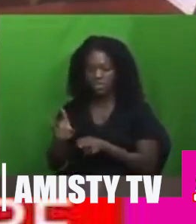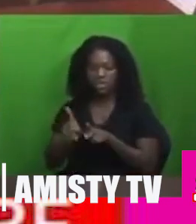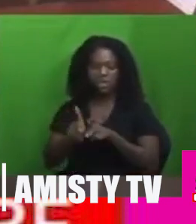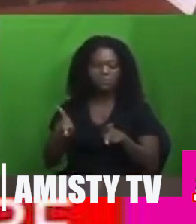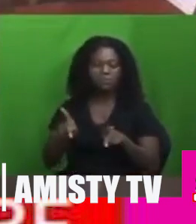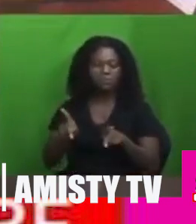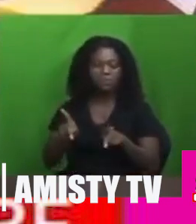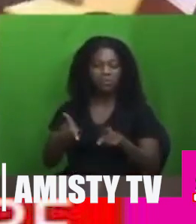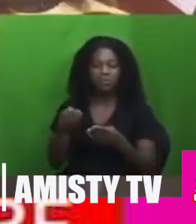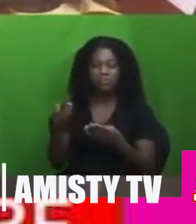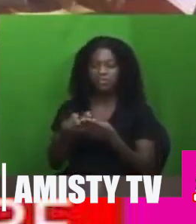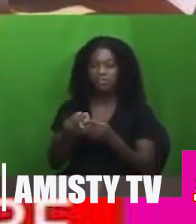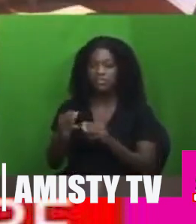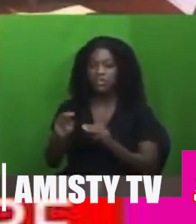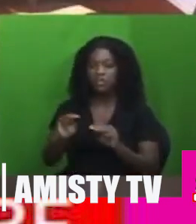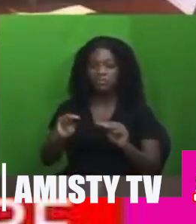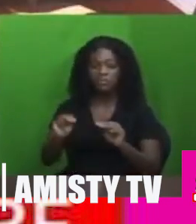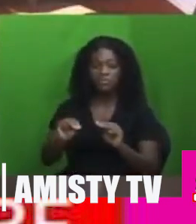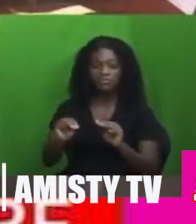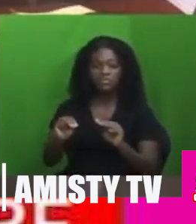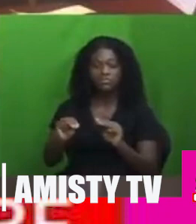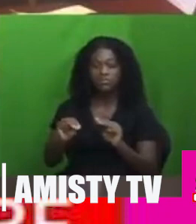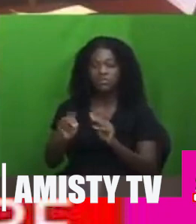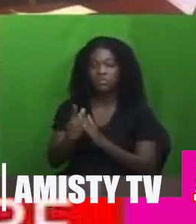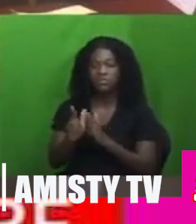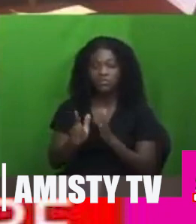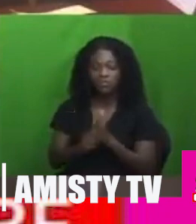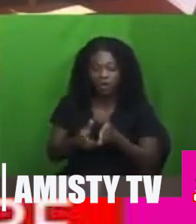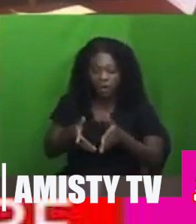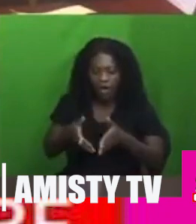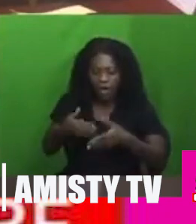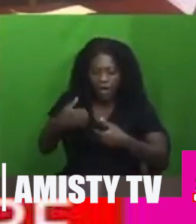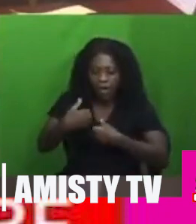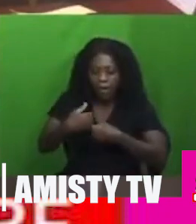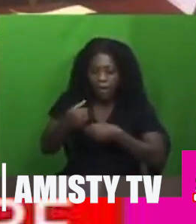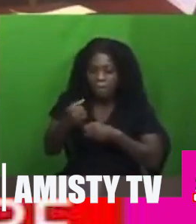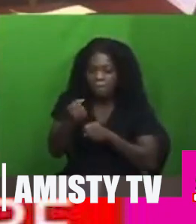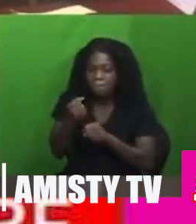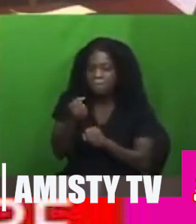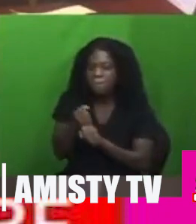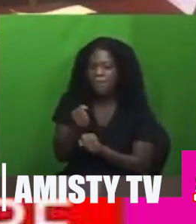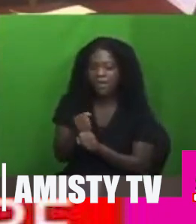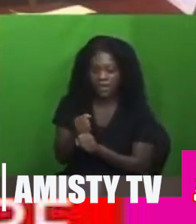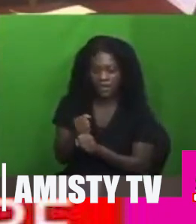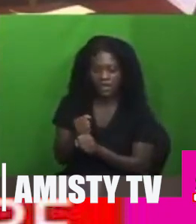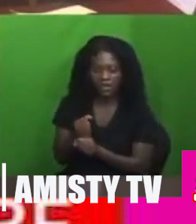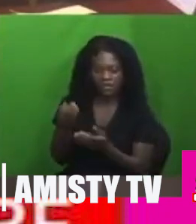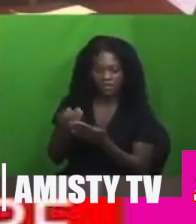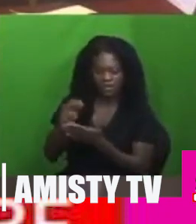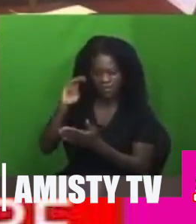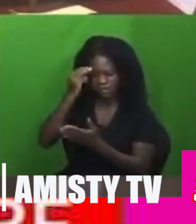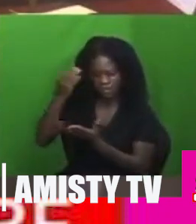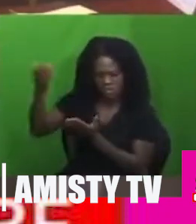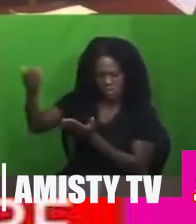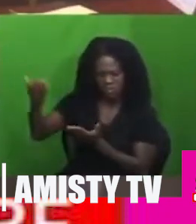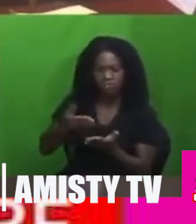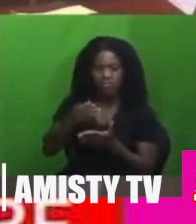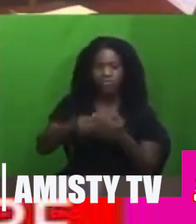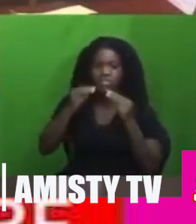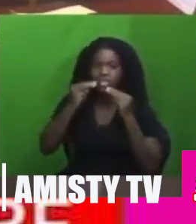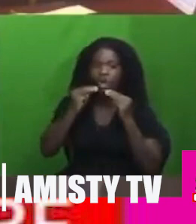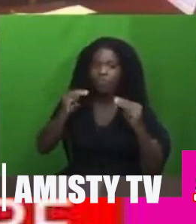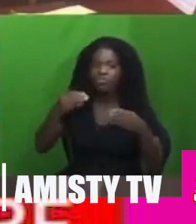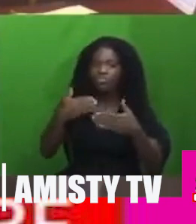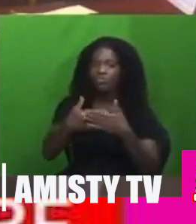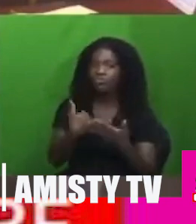Management Act mandates the minister responsible for finance to come in a form of a motion. Mr. Speaker, I